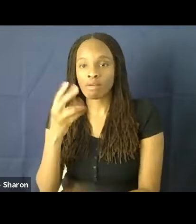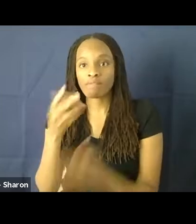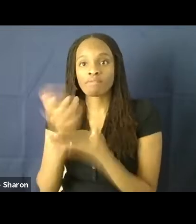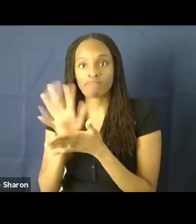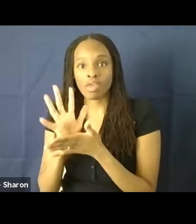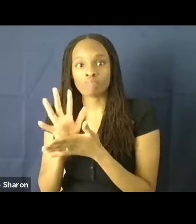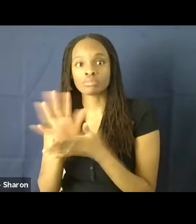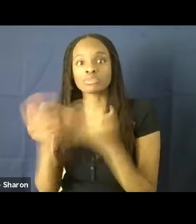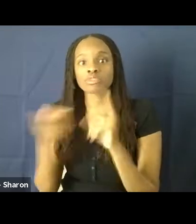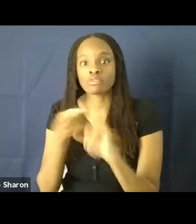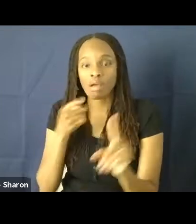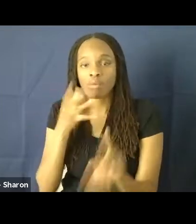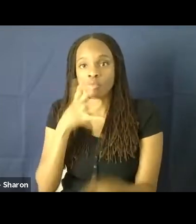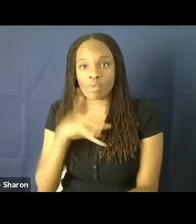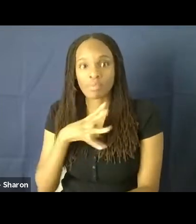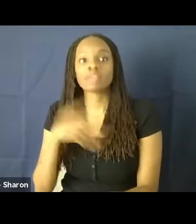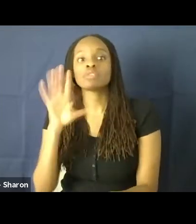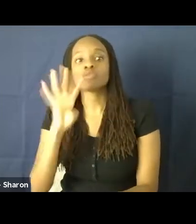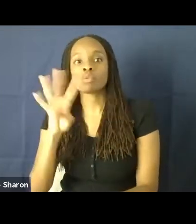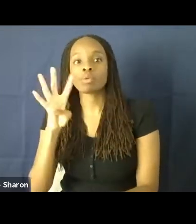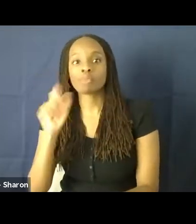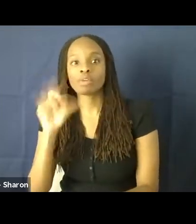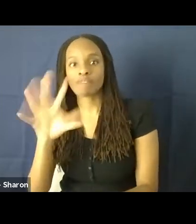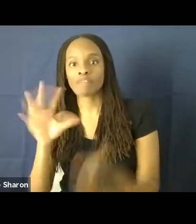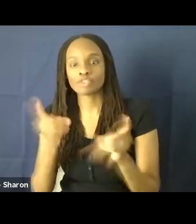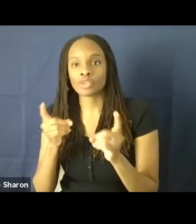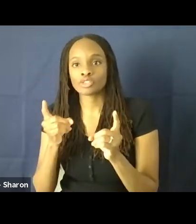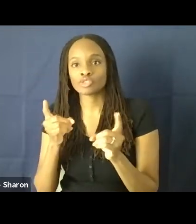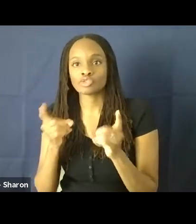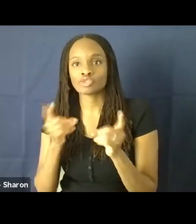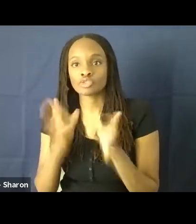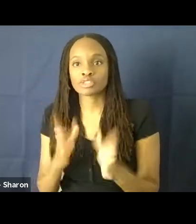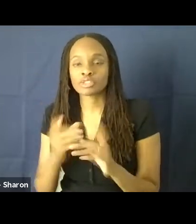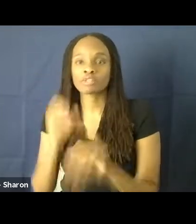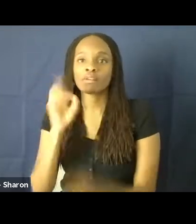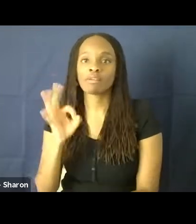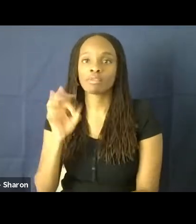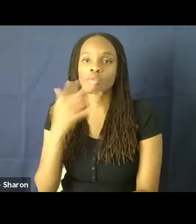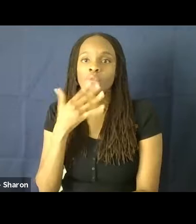women of color plus one, which was directed, co-directed by a male female duo.